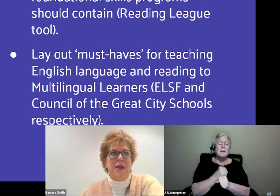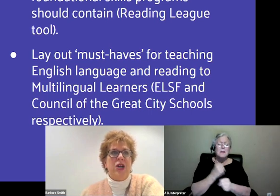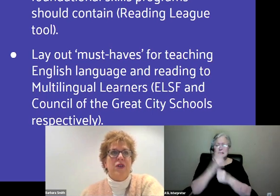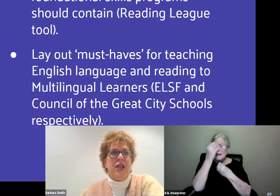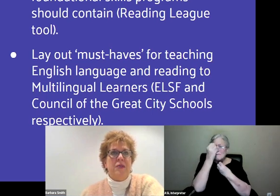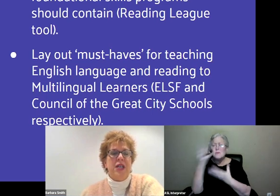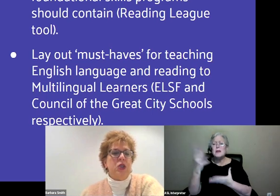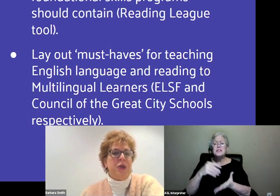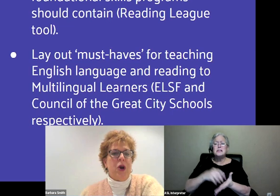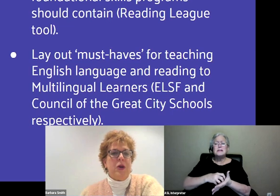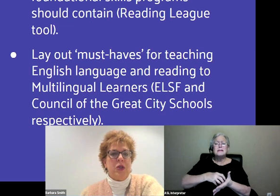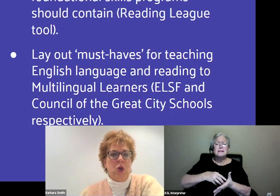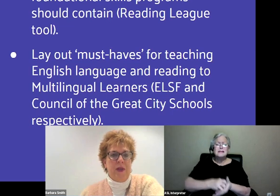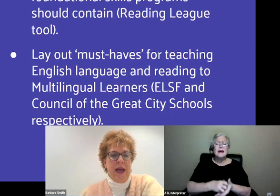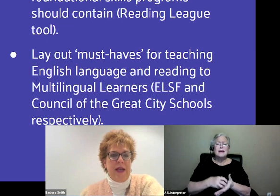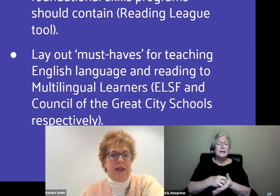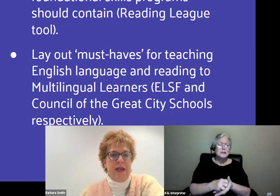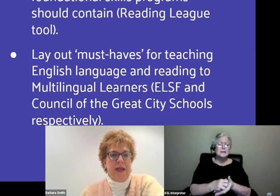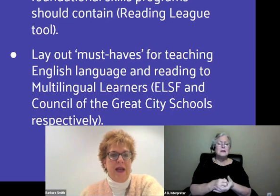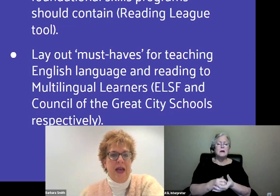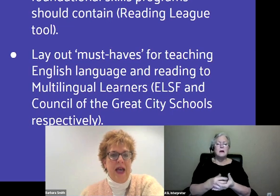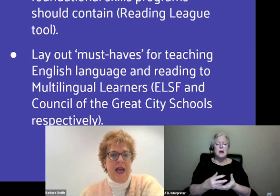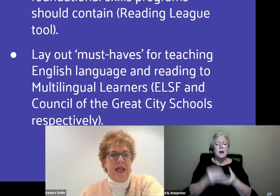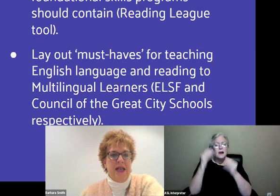implementing a curriculum, teachers put their heart and soul in that.